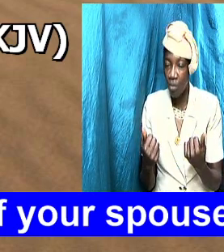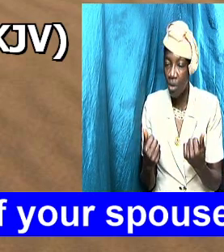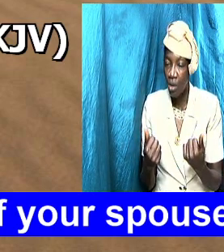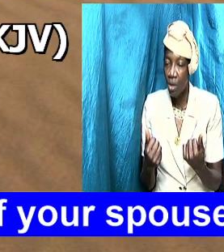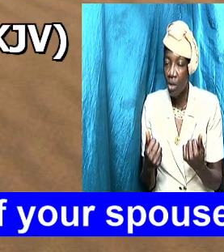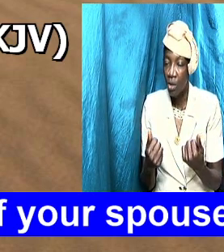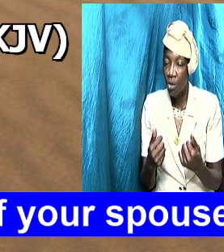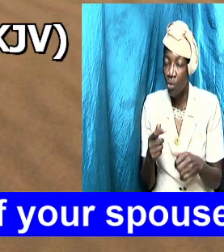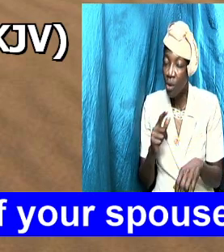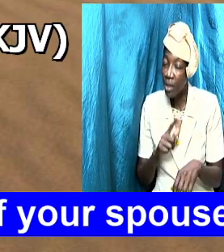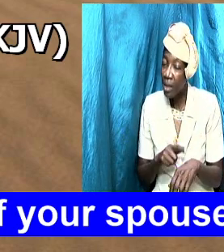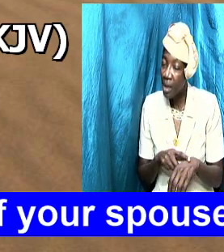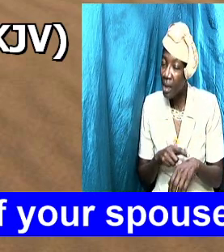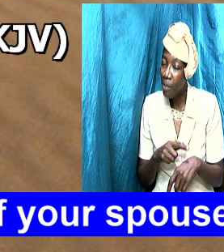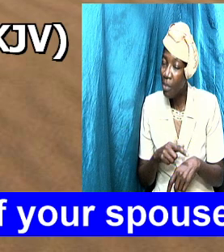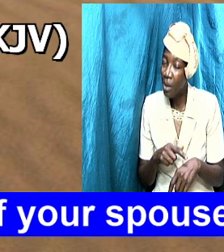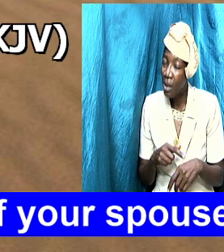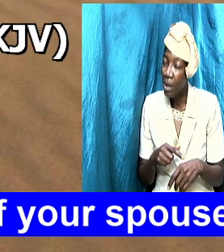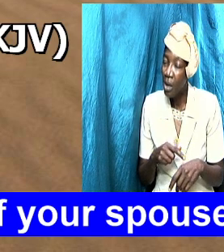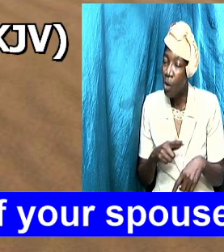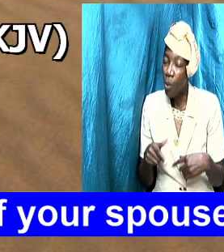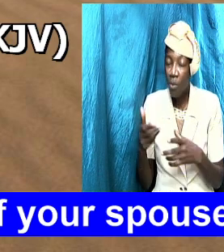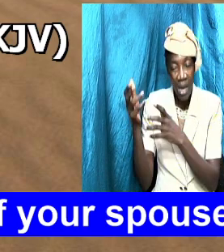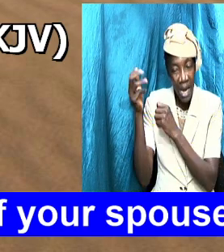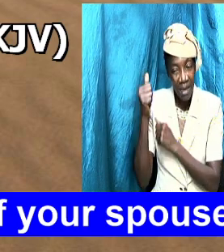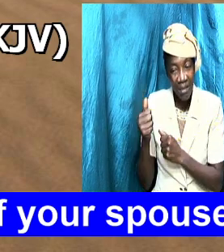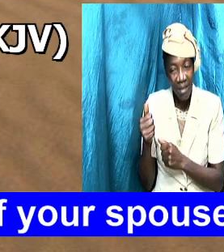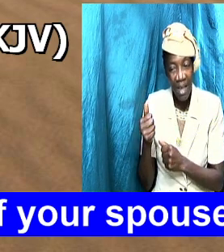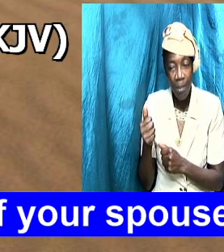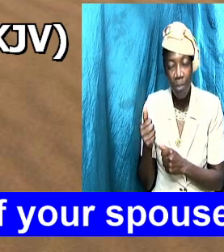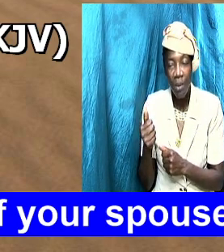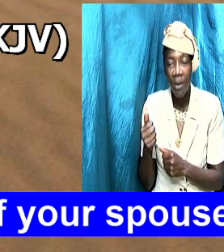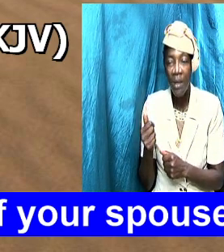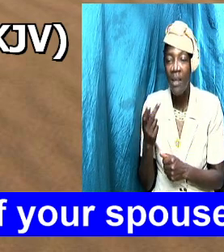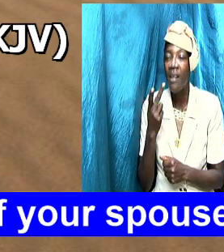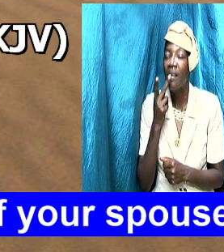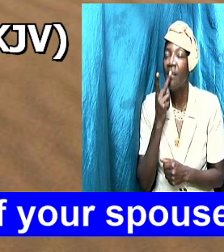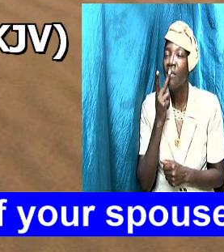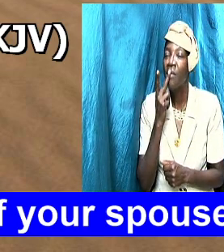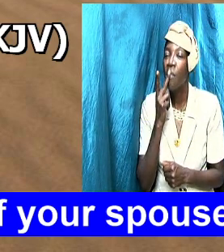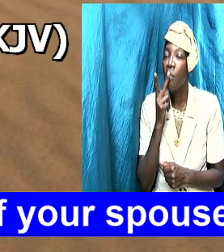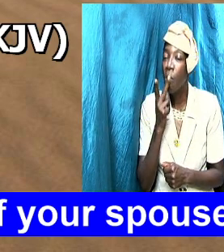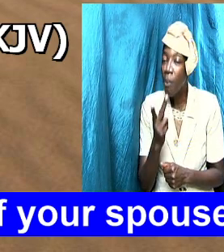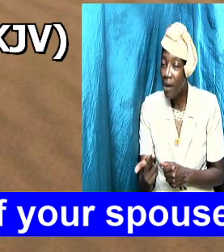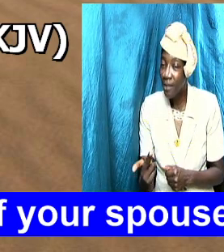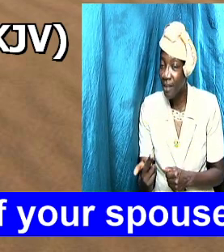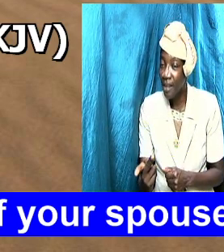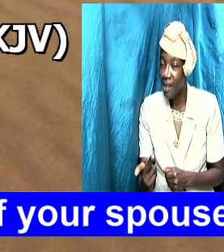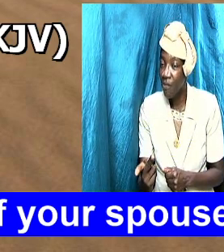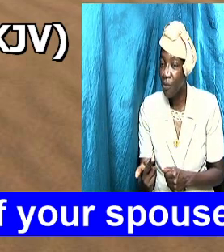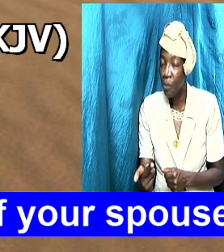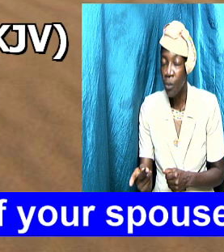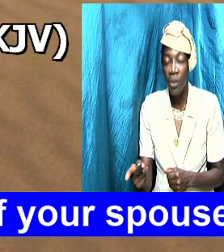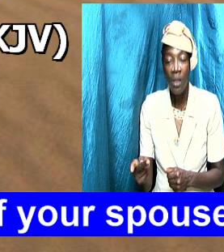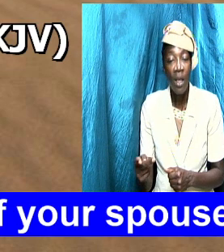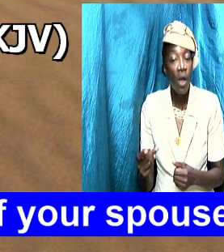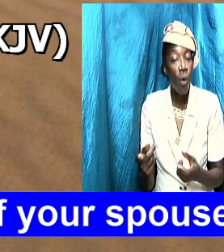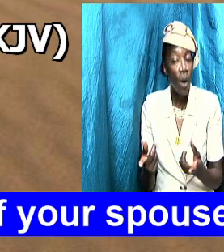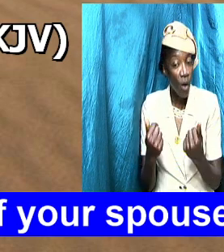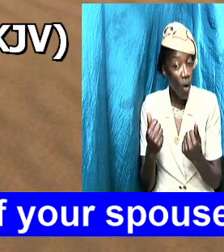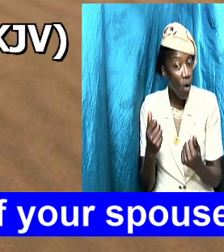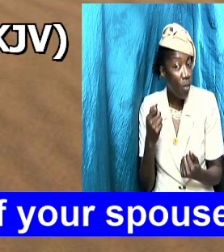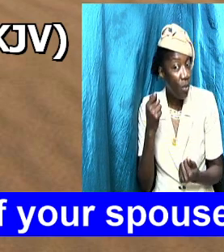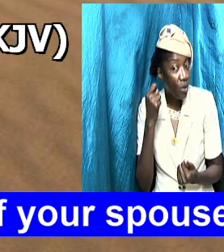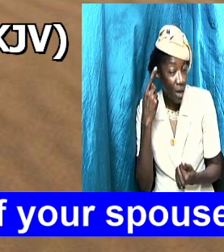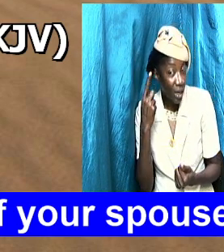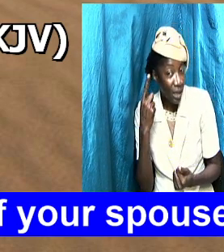where while we accept the positives we are going to have to come to the recognition and not stand up and